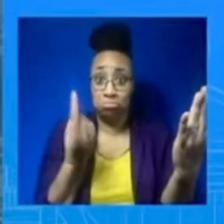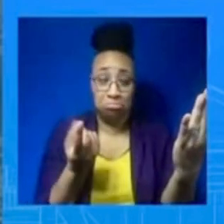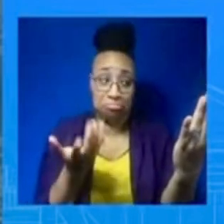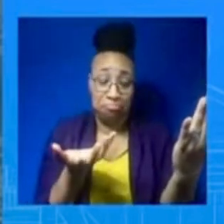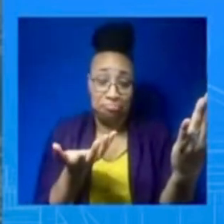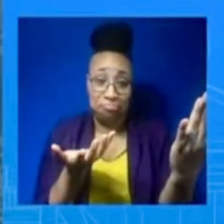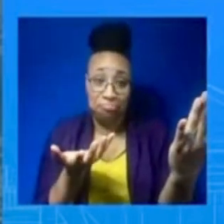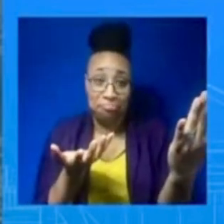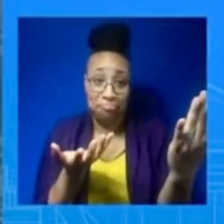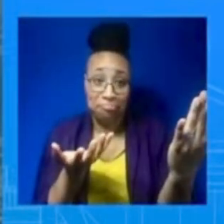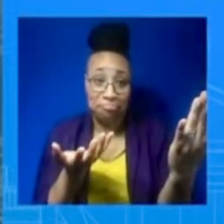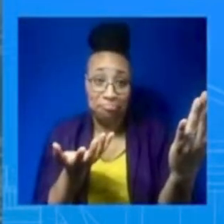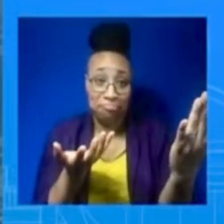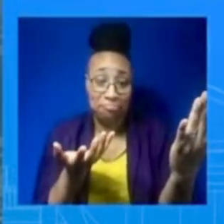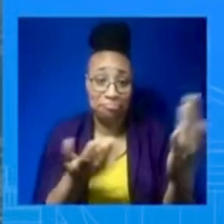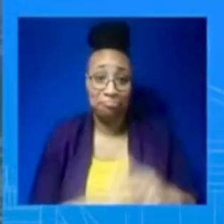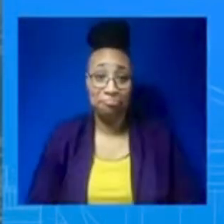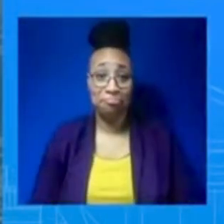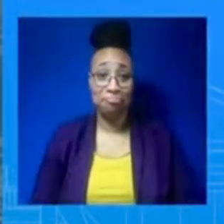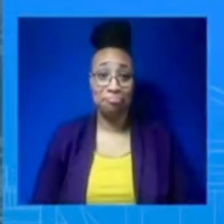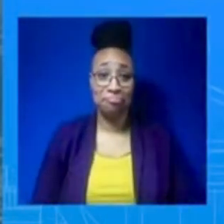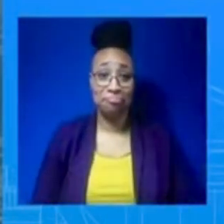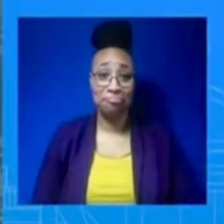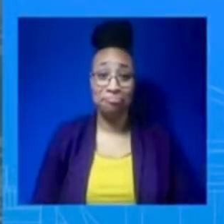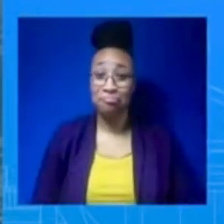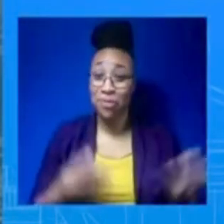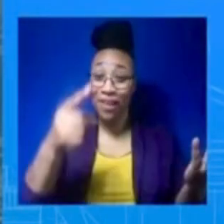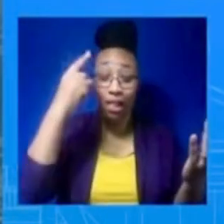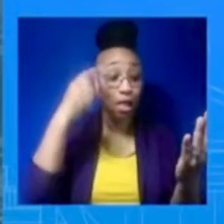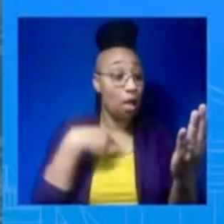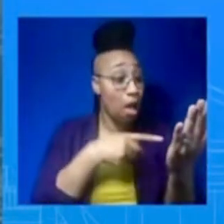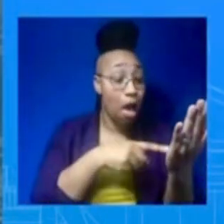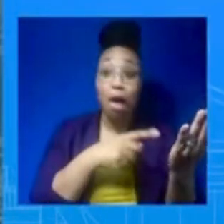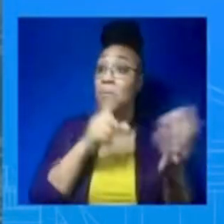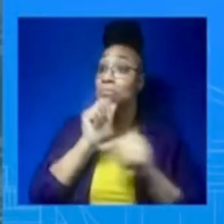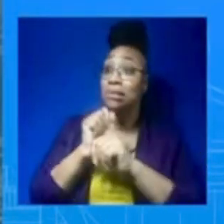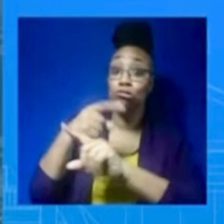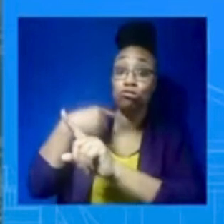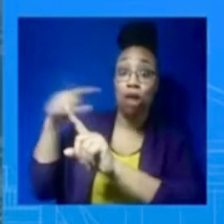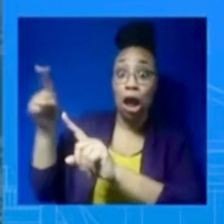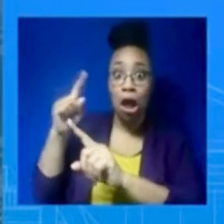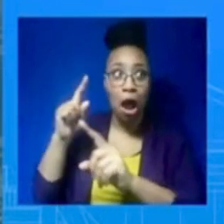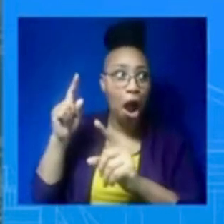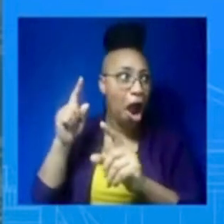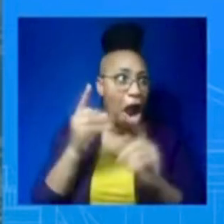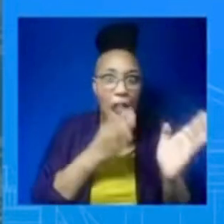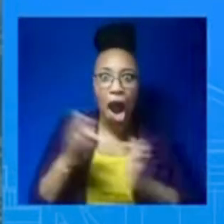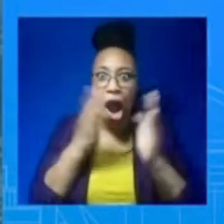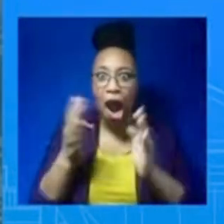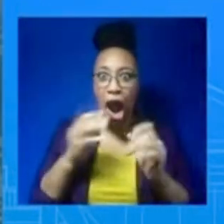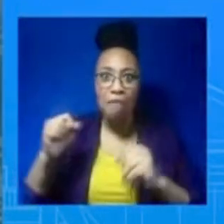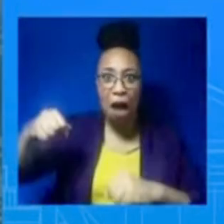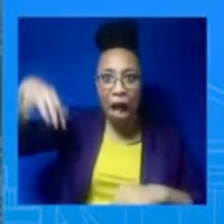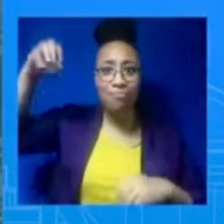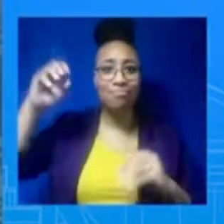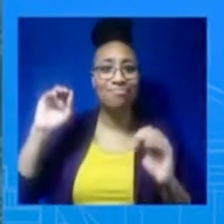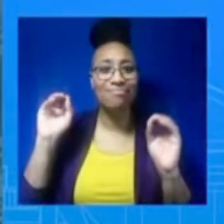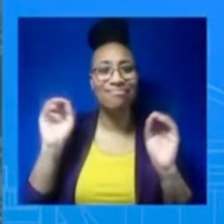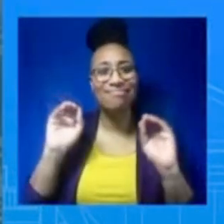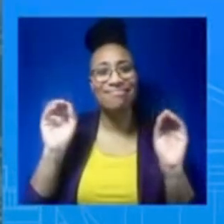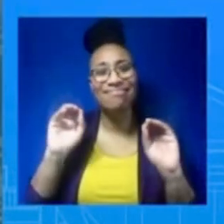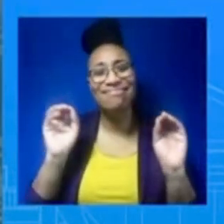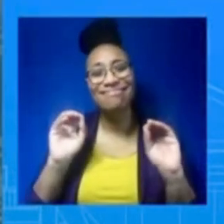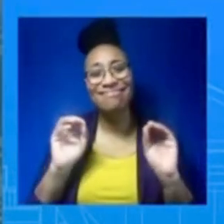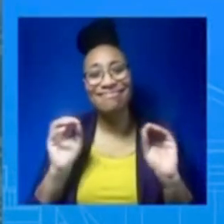because we could predict its flight path along that jet stream over the continent. Because it was moving